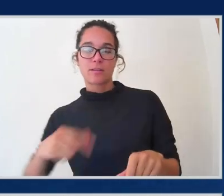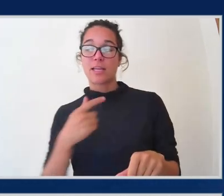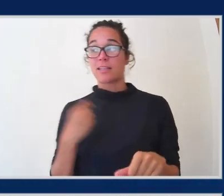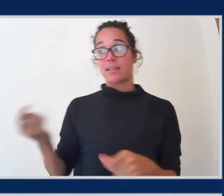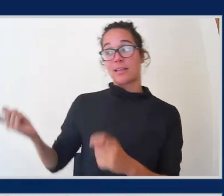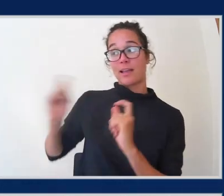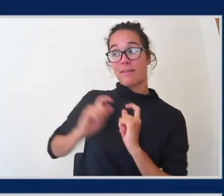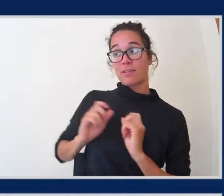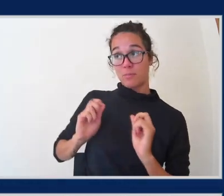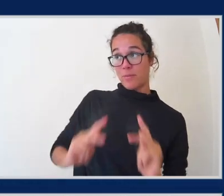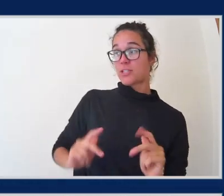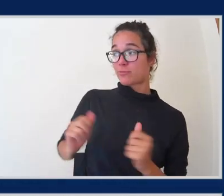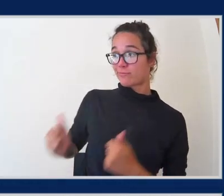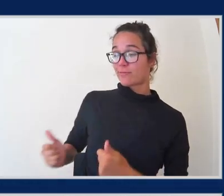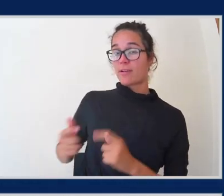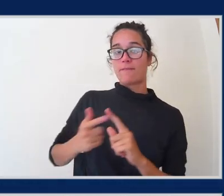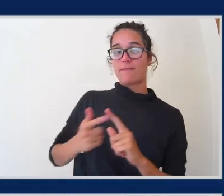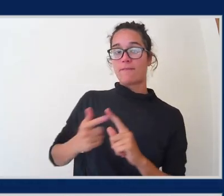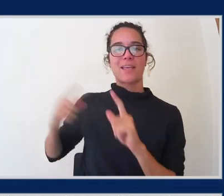exam prep team. Thank you, team. Yes.